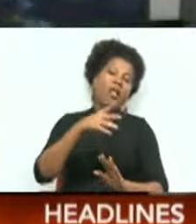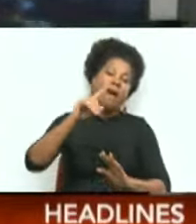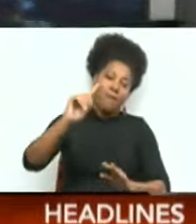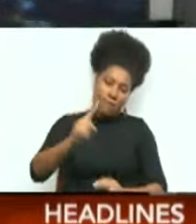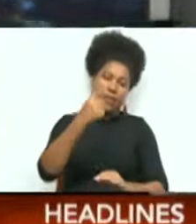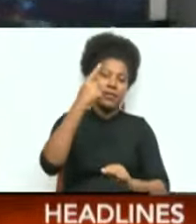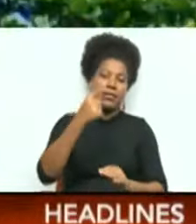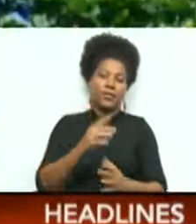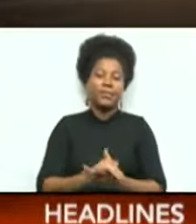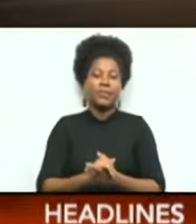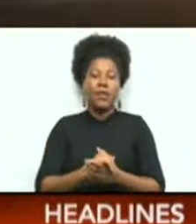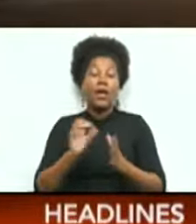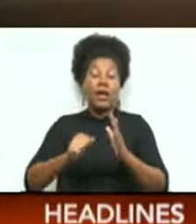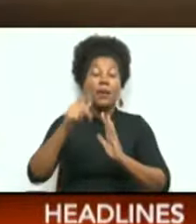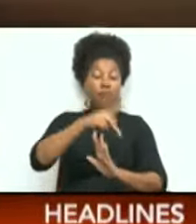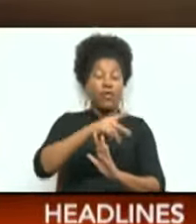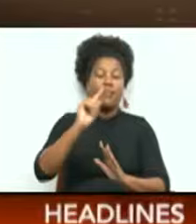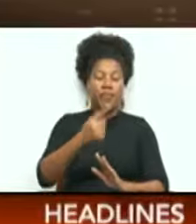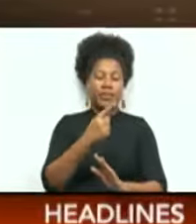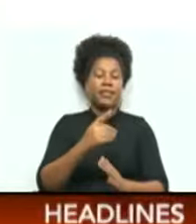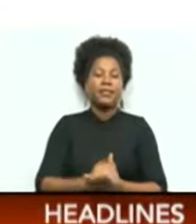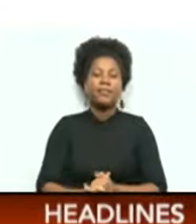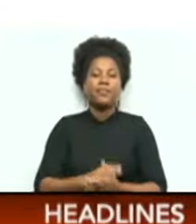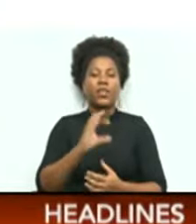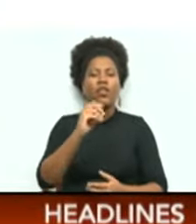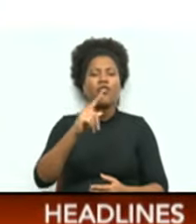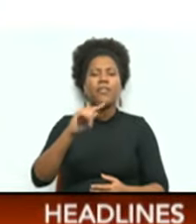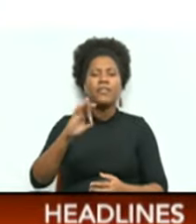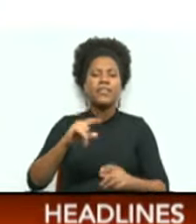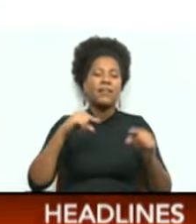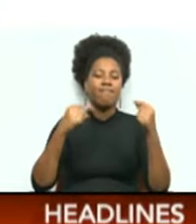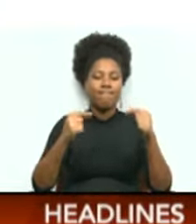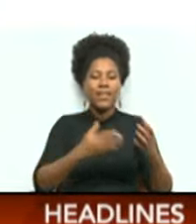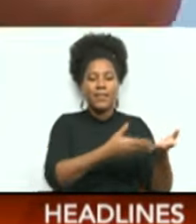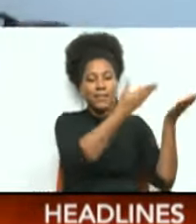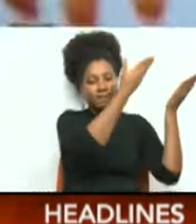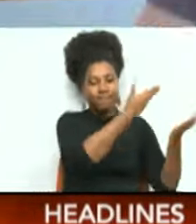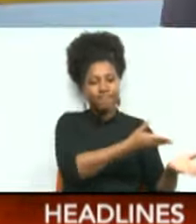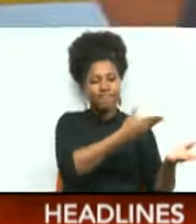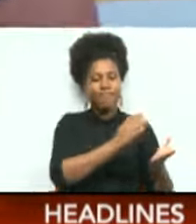St. George's, Grenada. Carifta Games, brought to you by Island Finance.